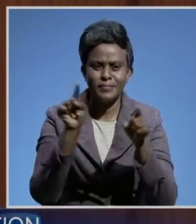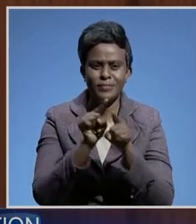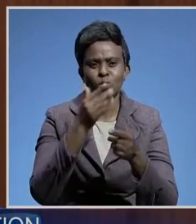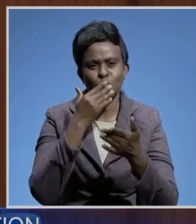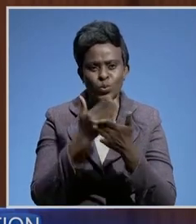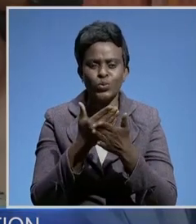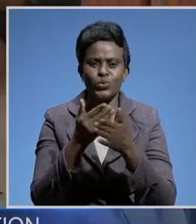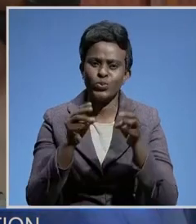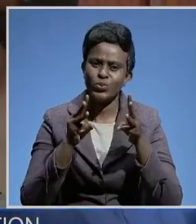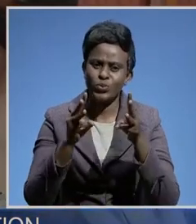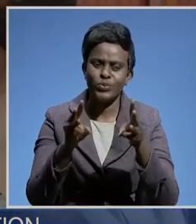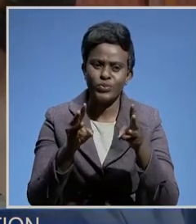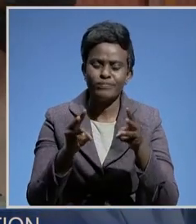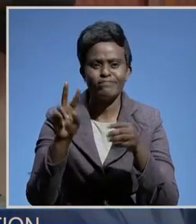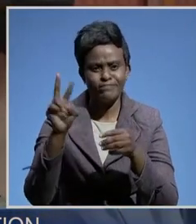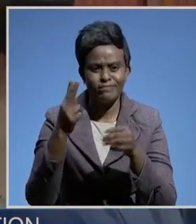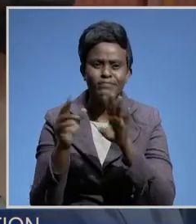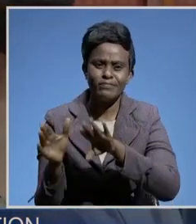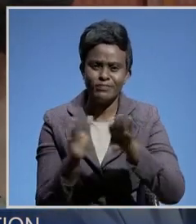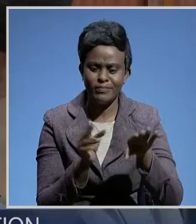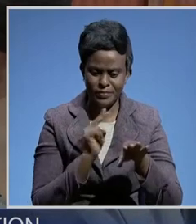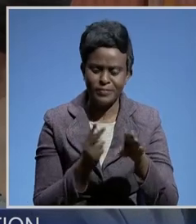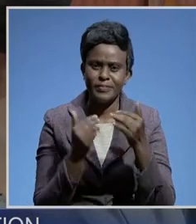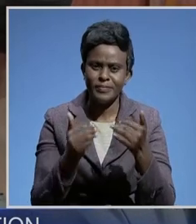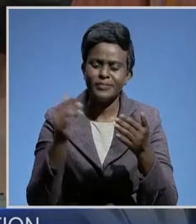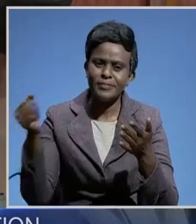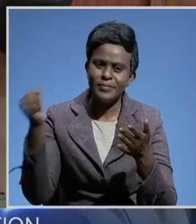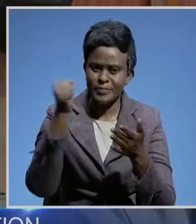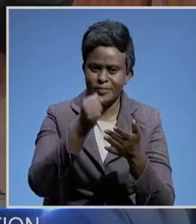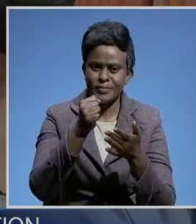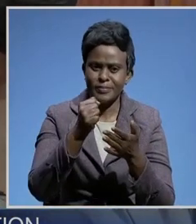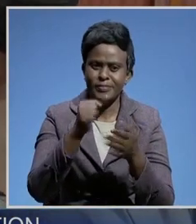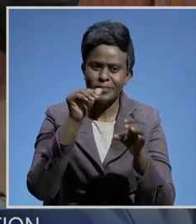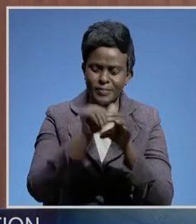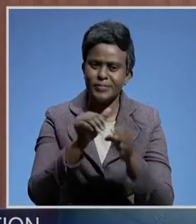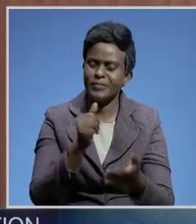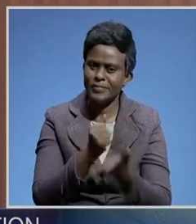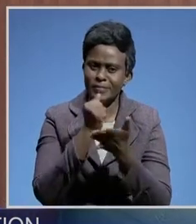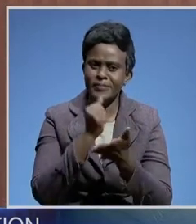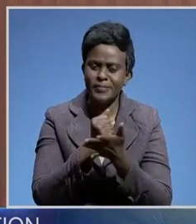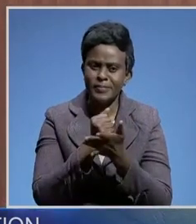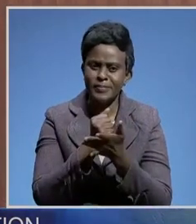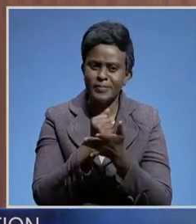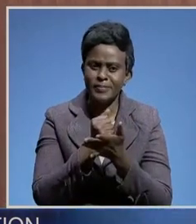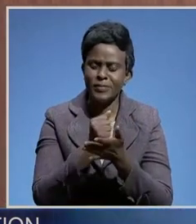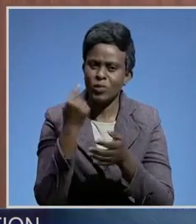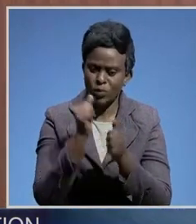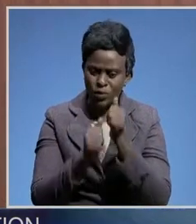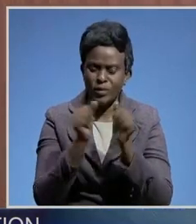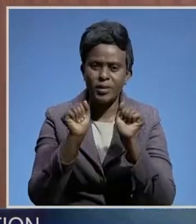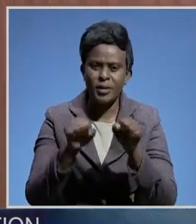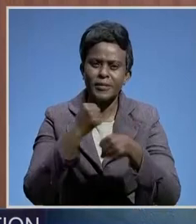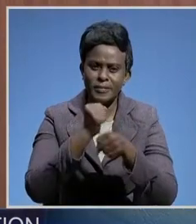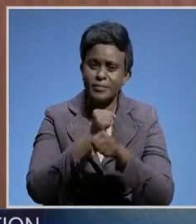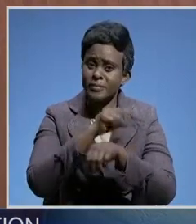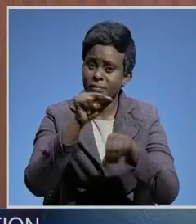manner. We certainly want to get on board the facilitation that will enable the National